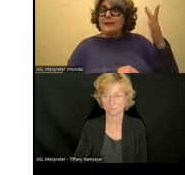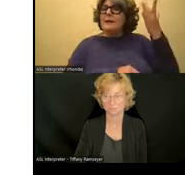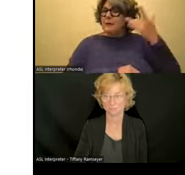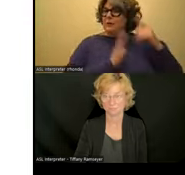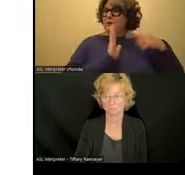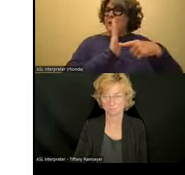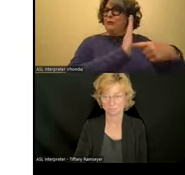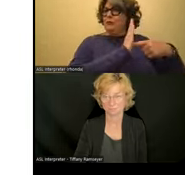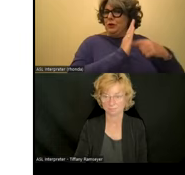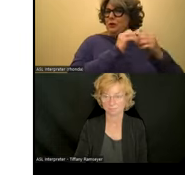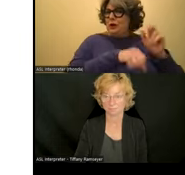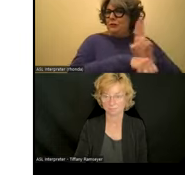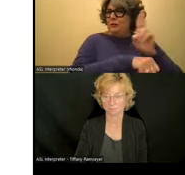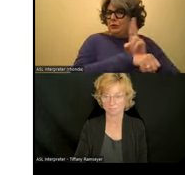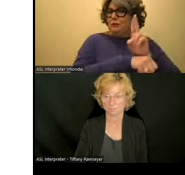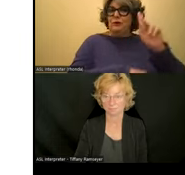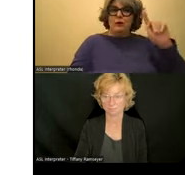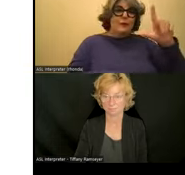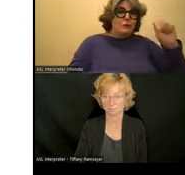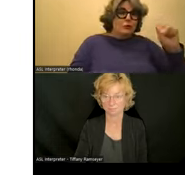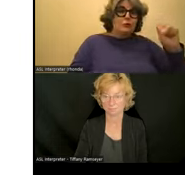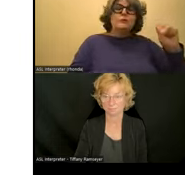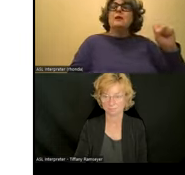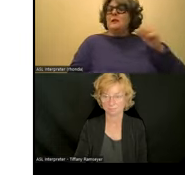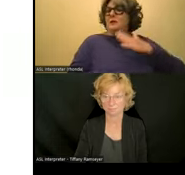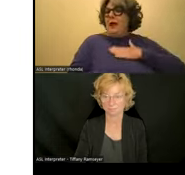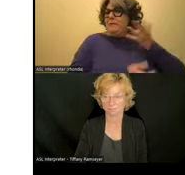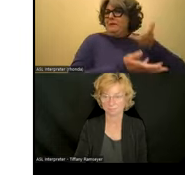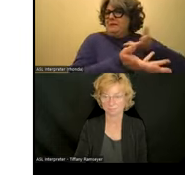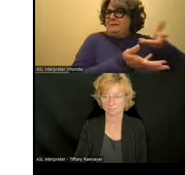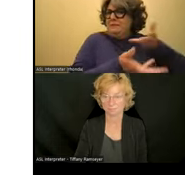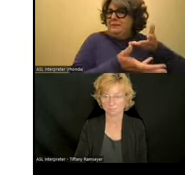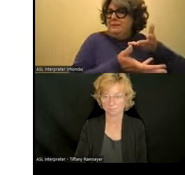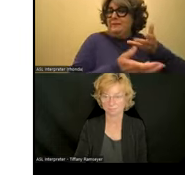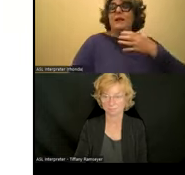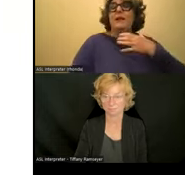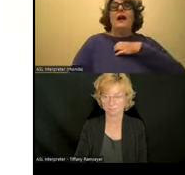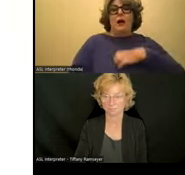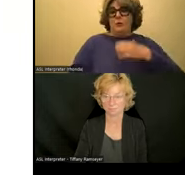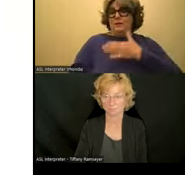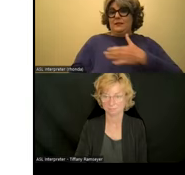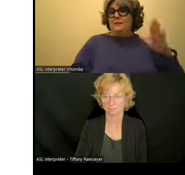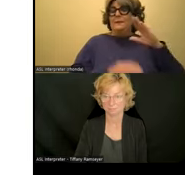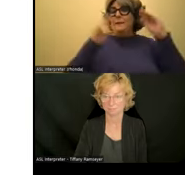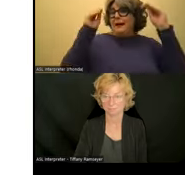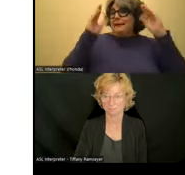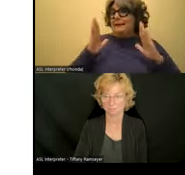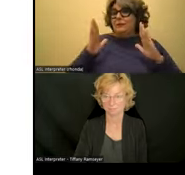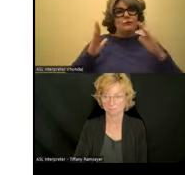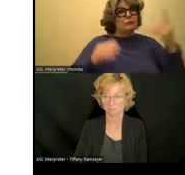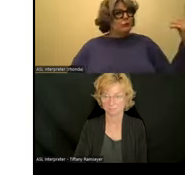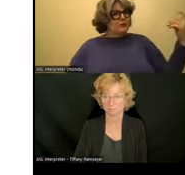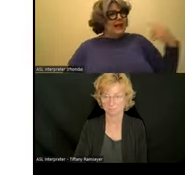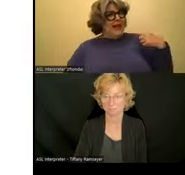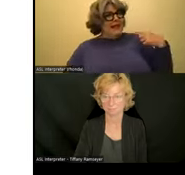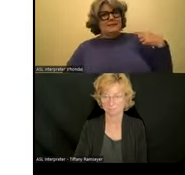show you and they will have these conversations with you. And something I wish that some of my teachers have done was just ask me